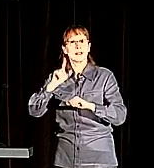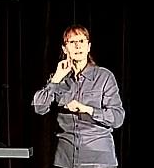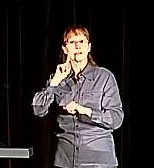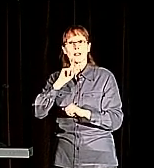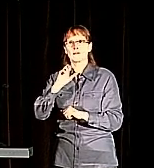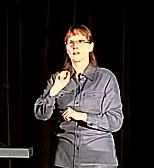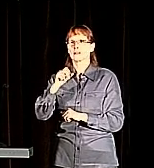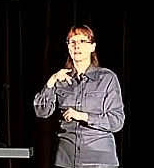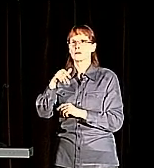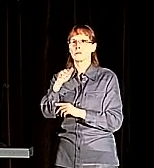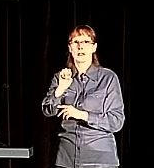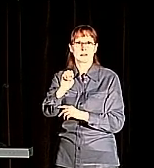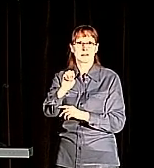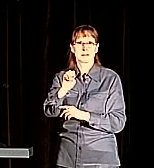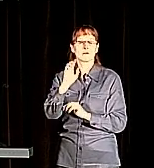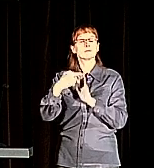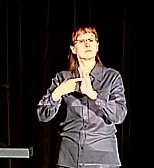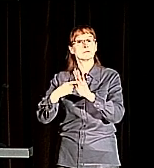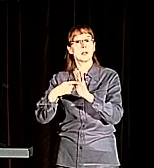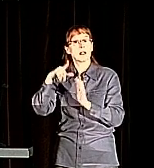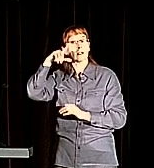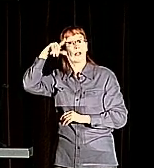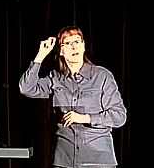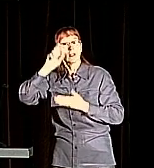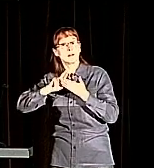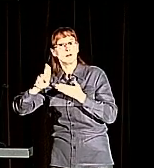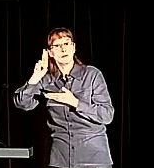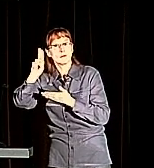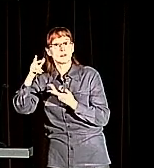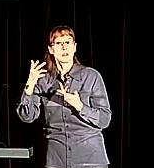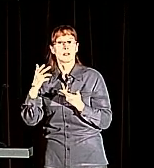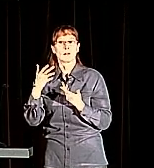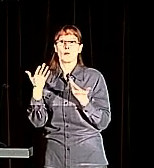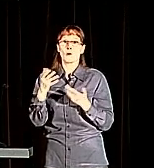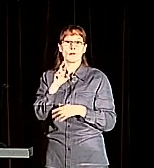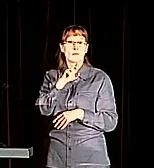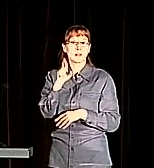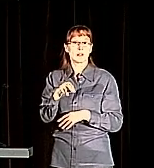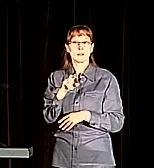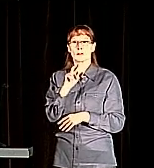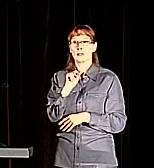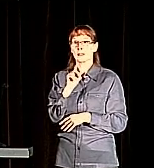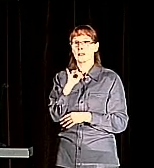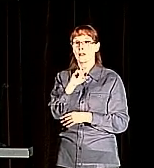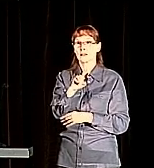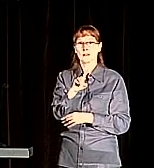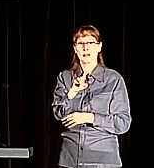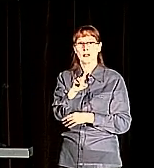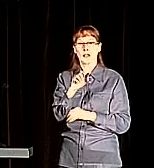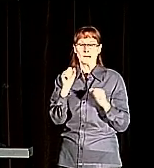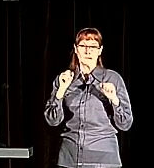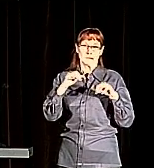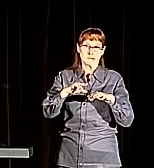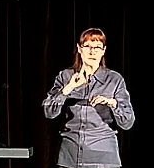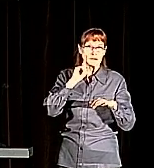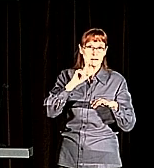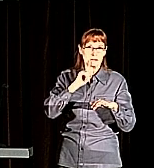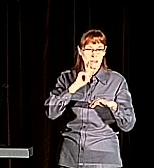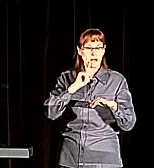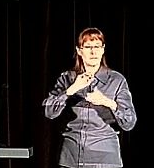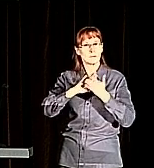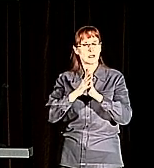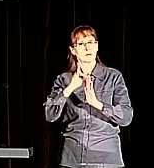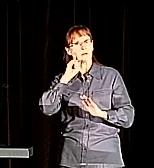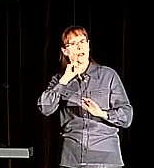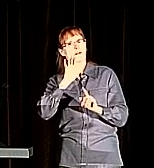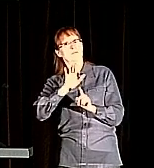for example, Gallaudet University and NTID, where they have built buildings and environments that are